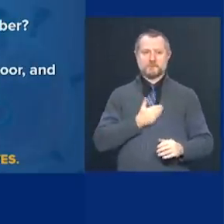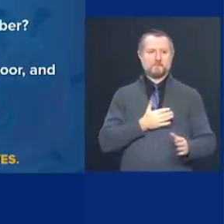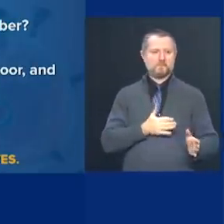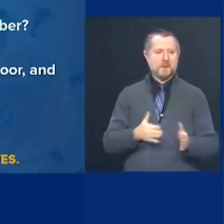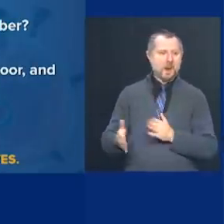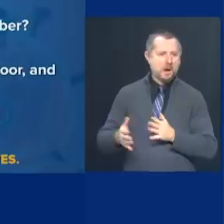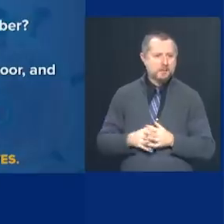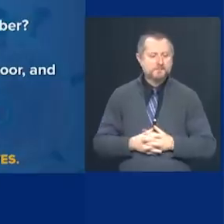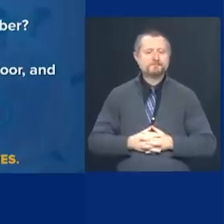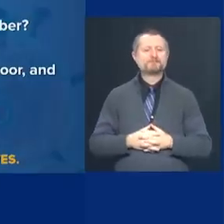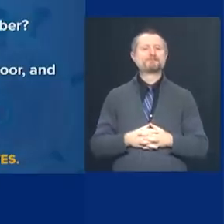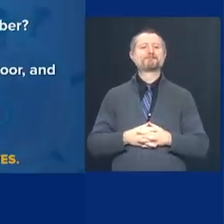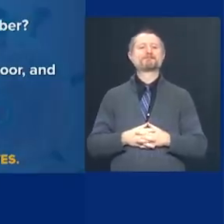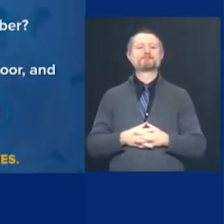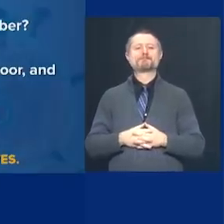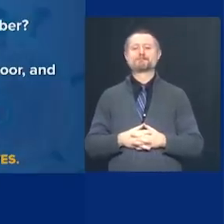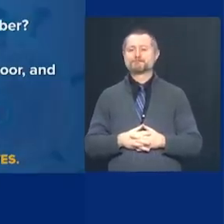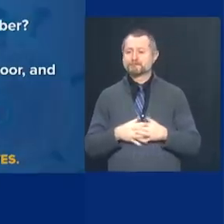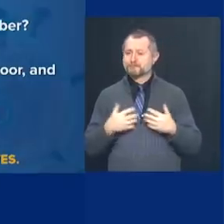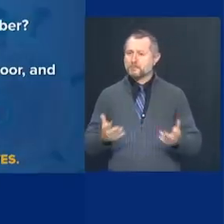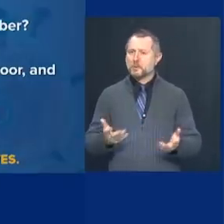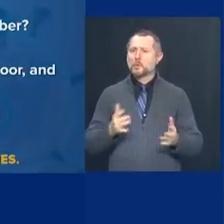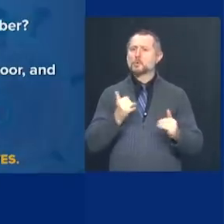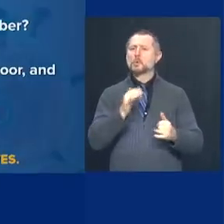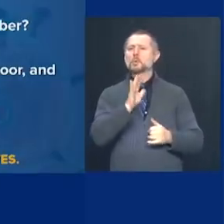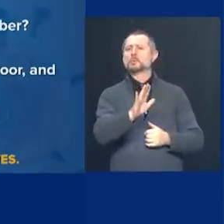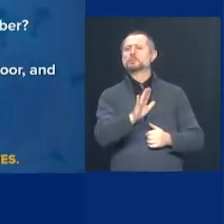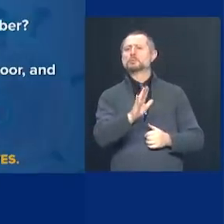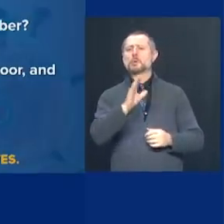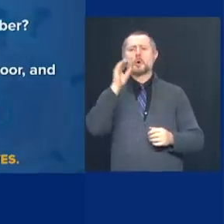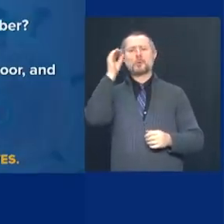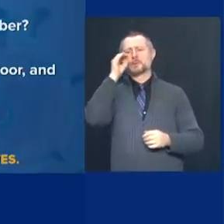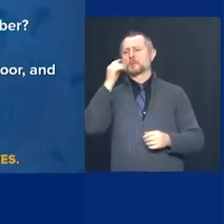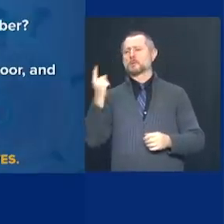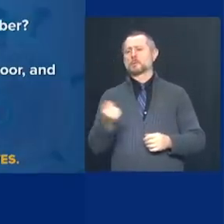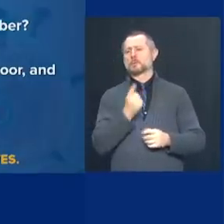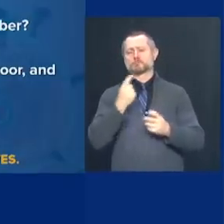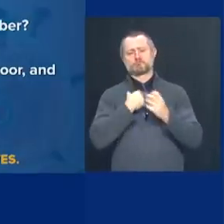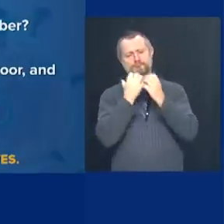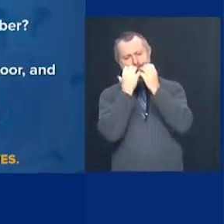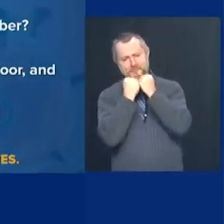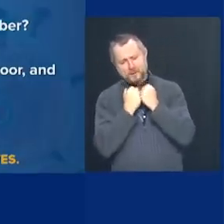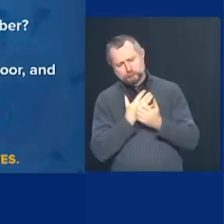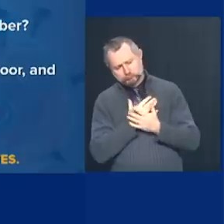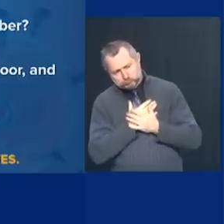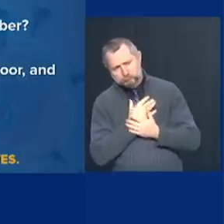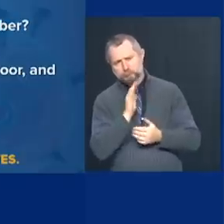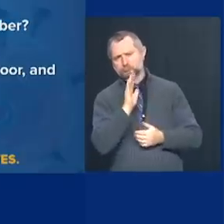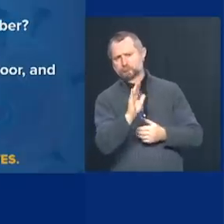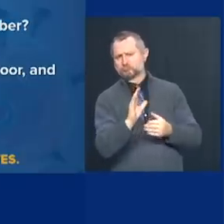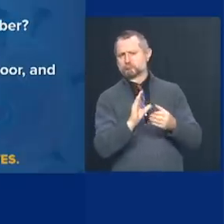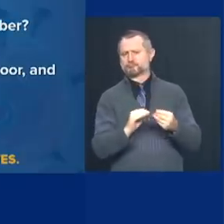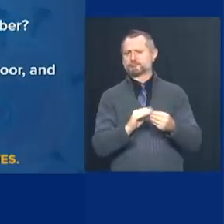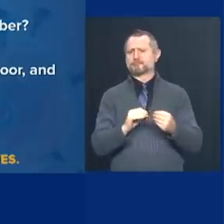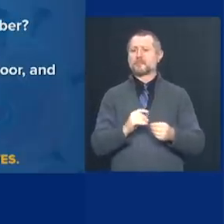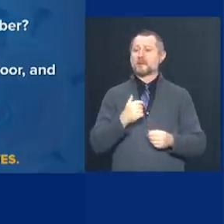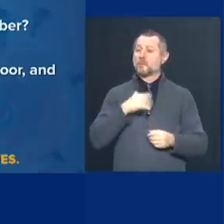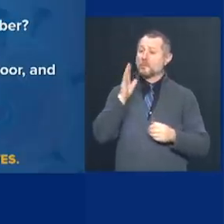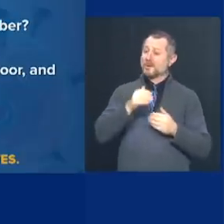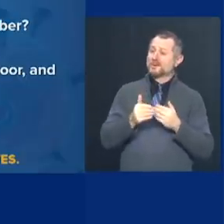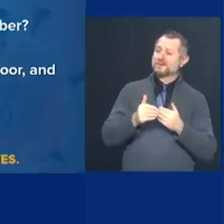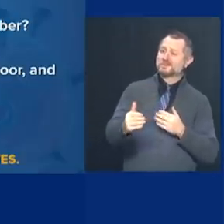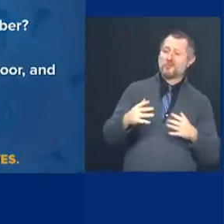Uh, uh, your opinion has always been valuable to us, uh, the holiday spread.